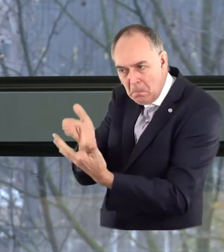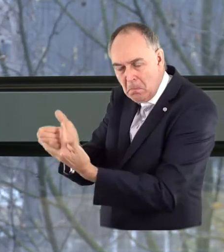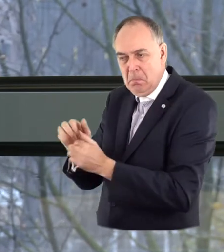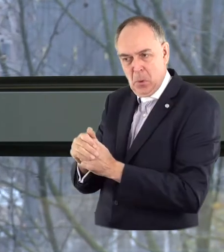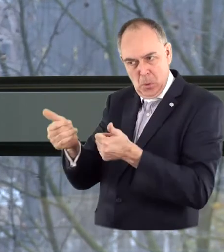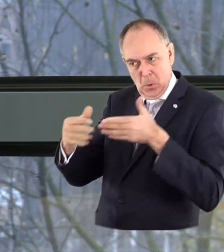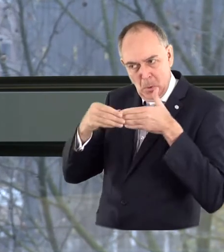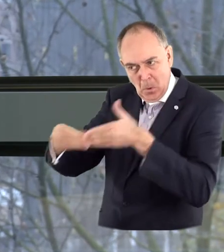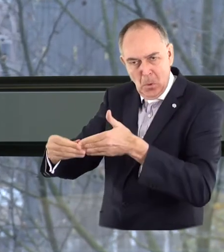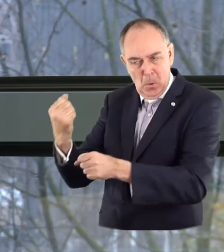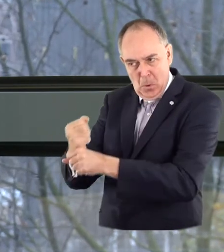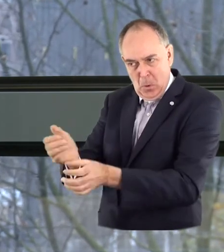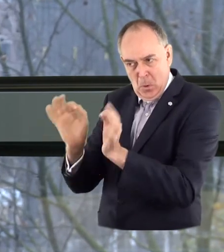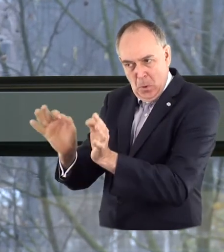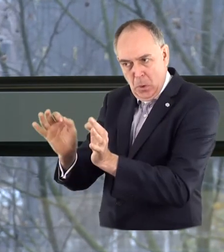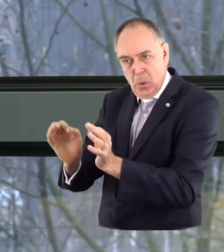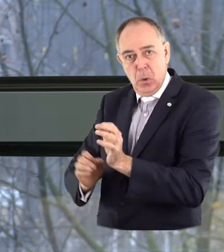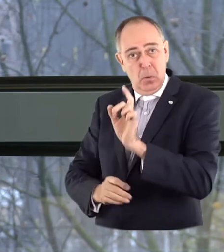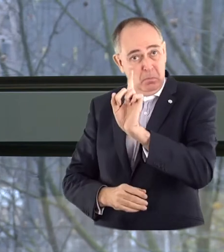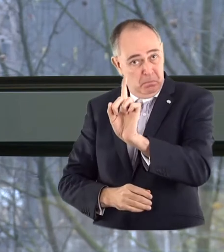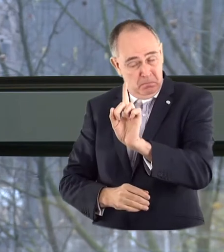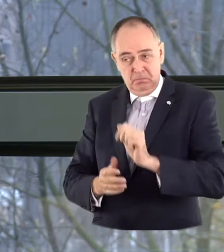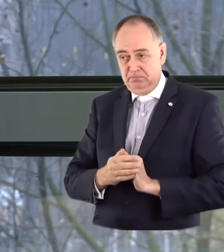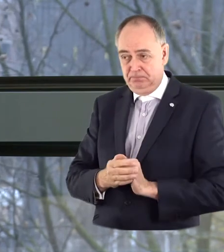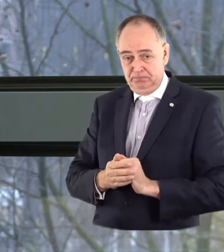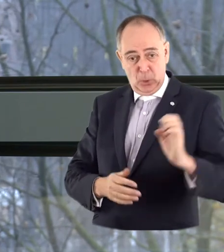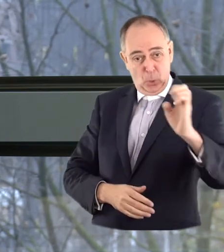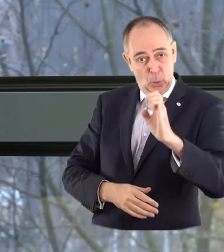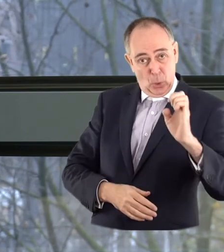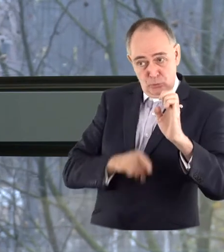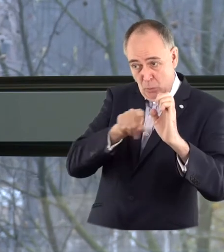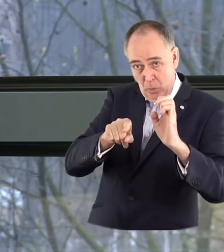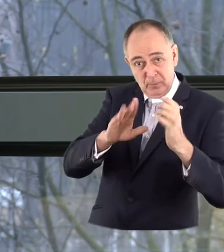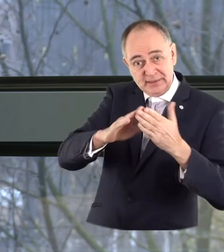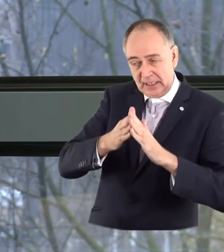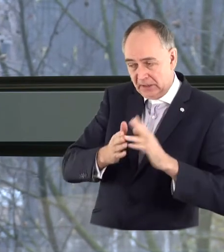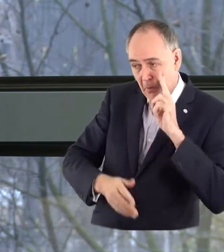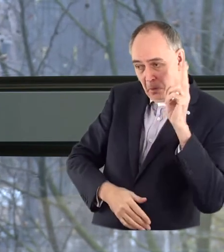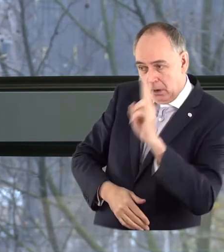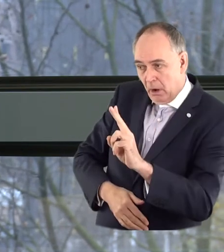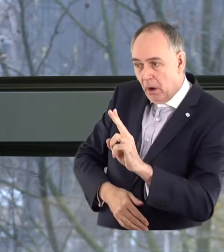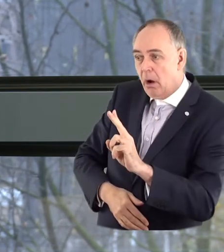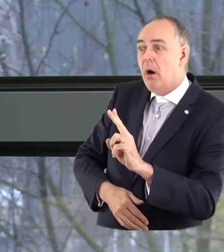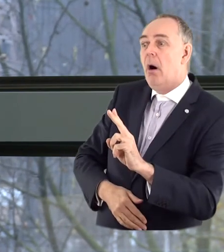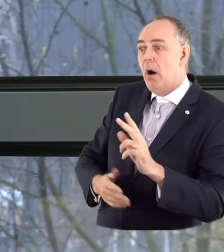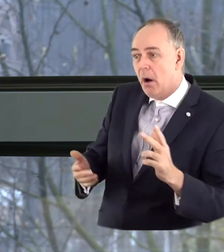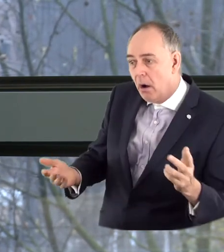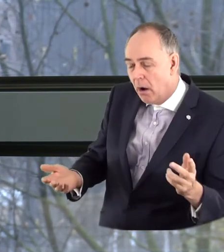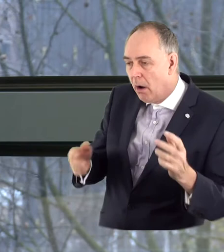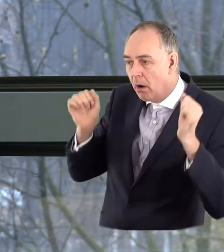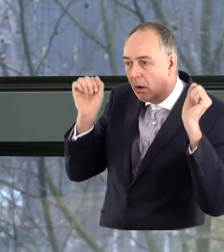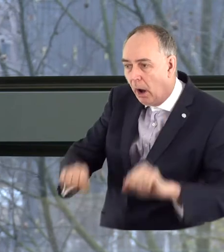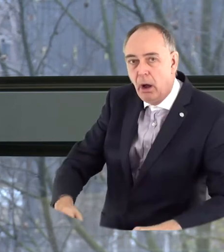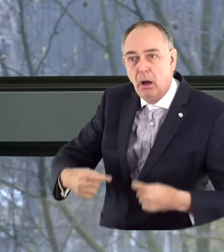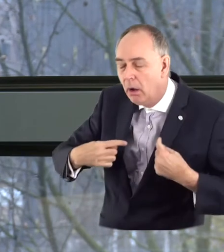for the leadership, but also in a signal that it sends across Europe to other cities both in terms of what they could